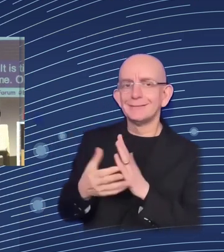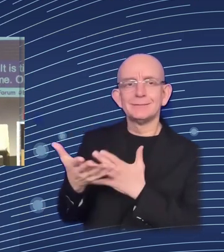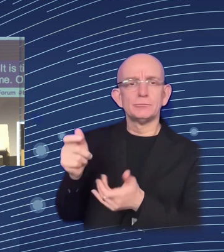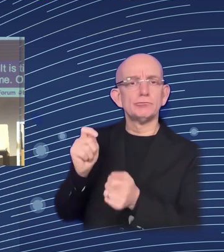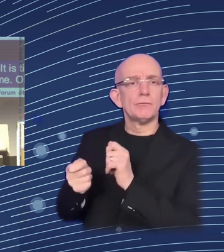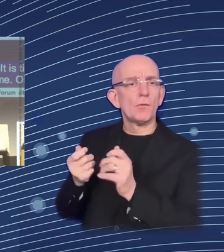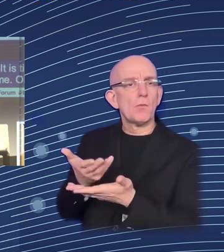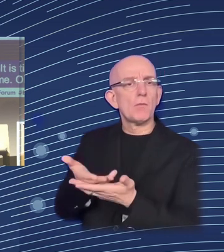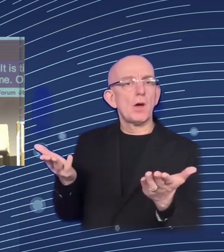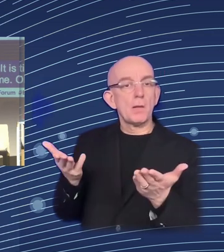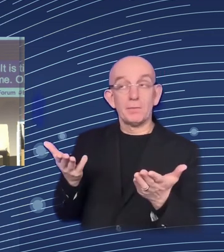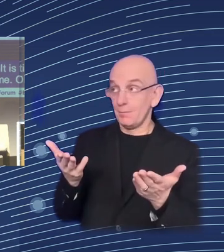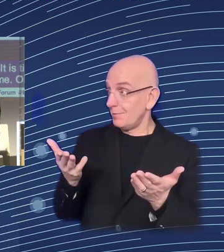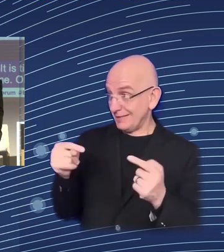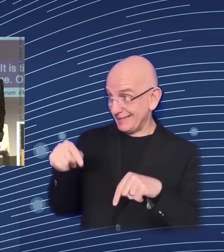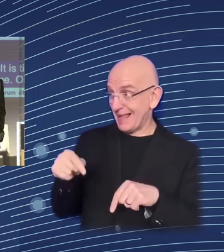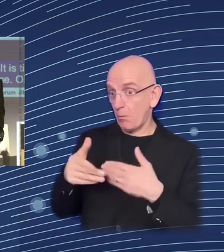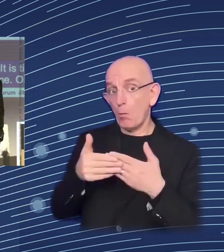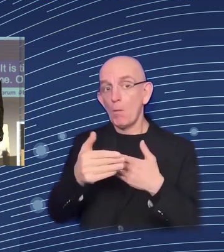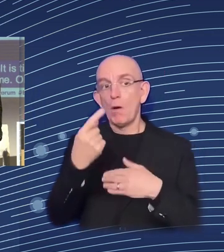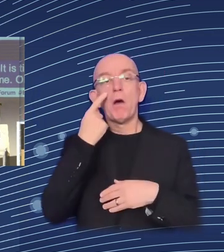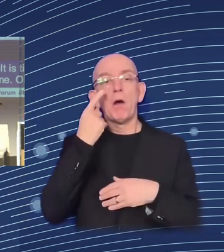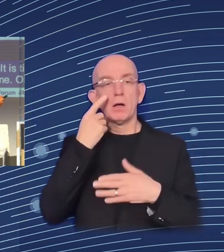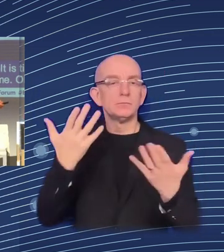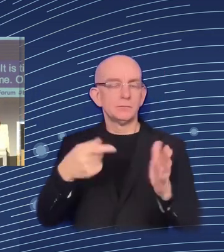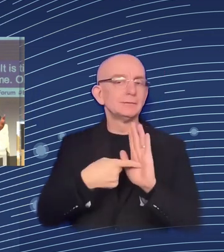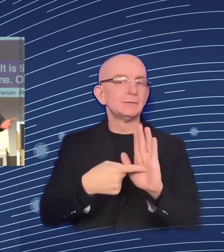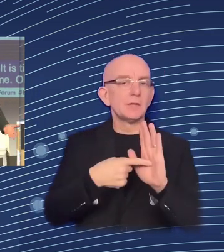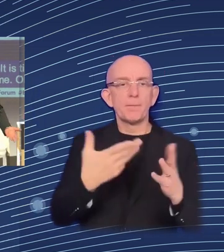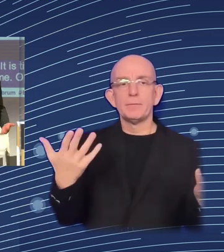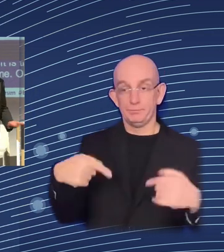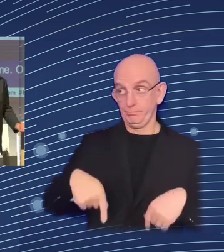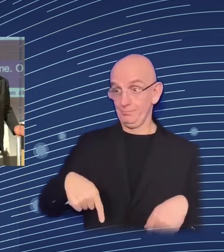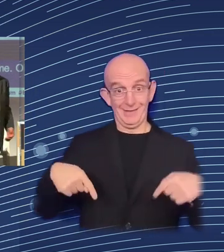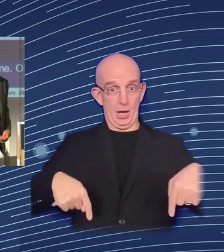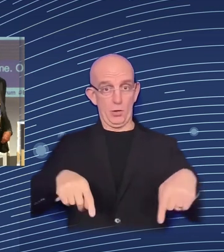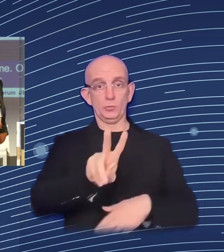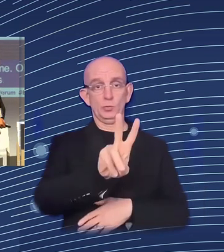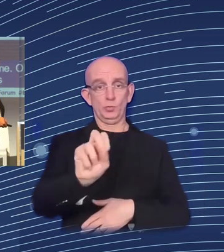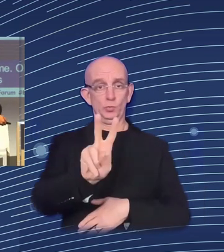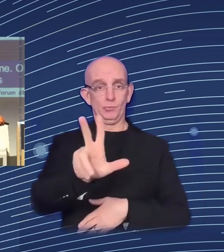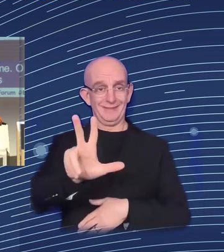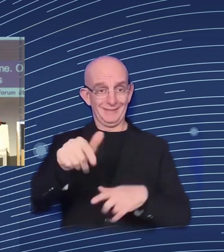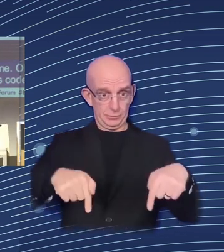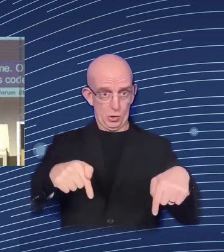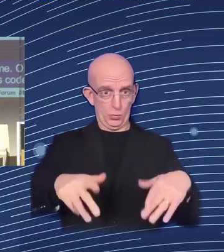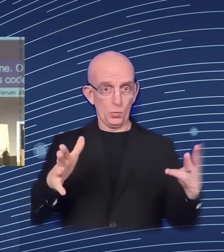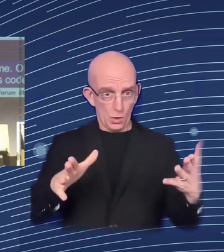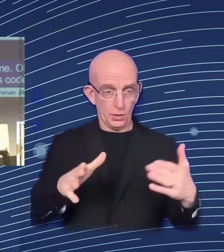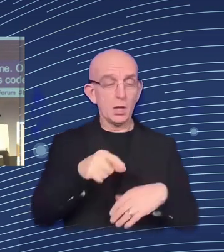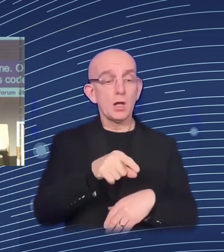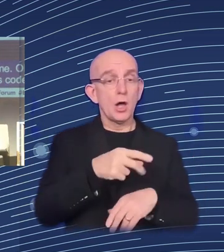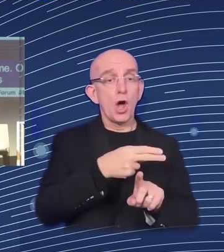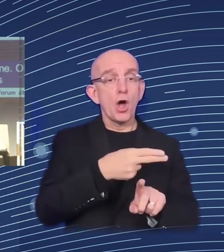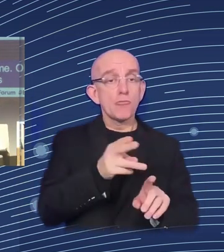policies coded since September. So, it can be used already to assess, for instance, the distribution implication